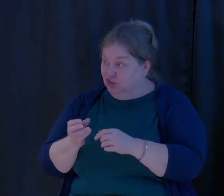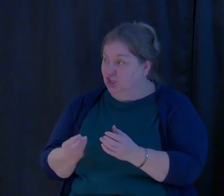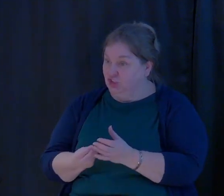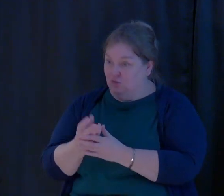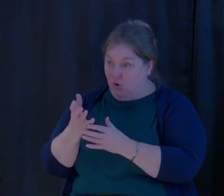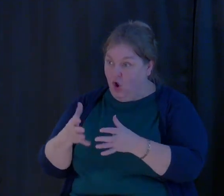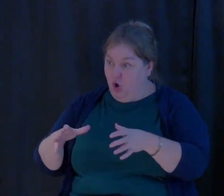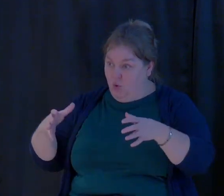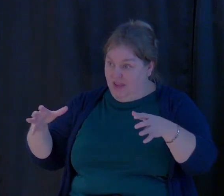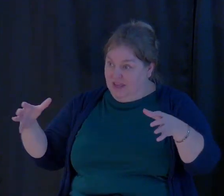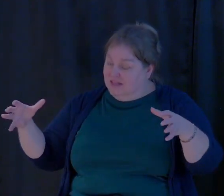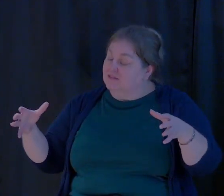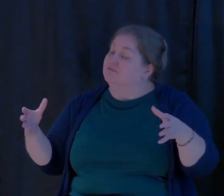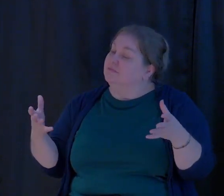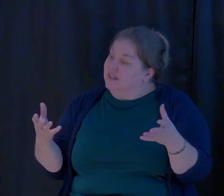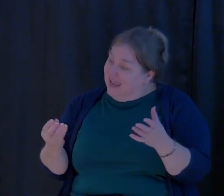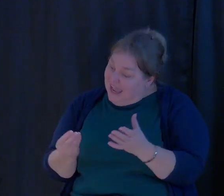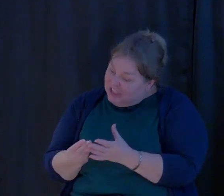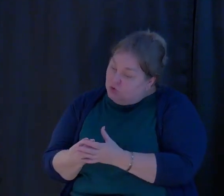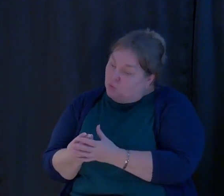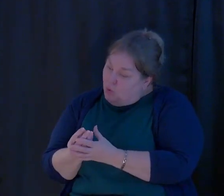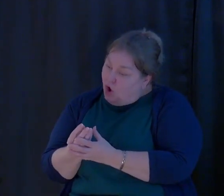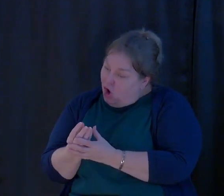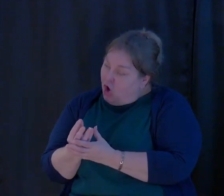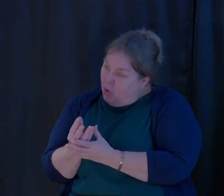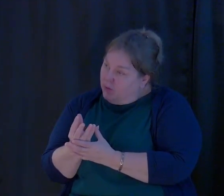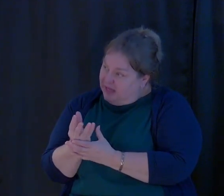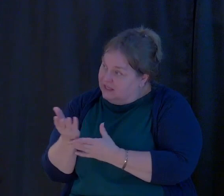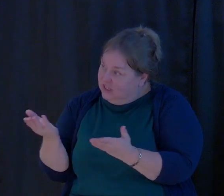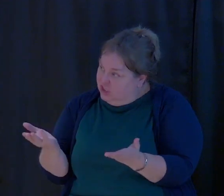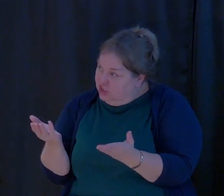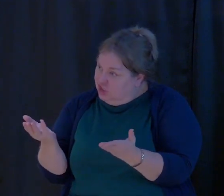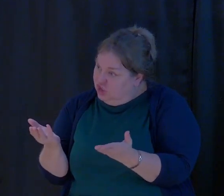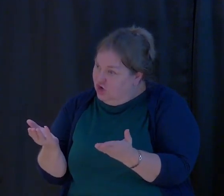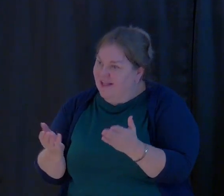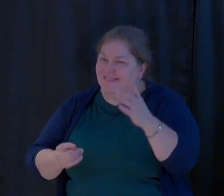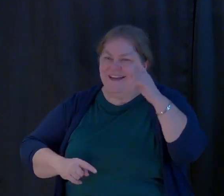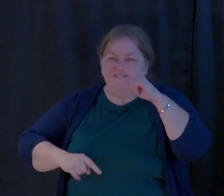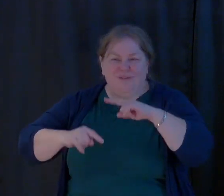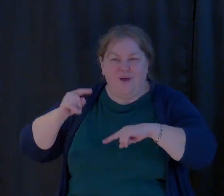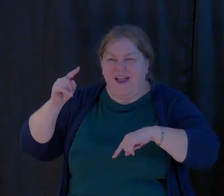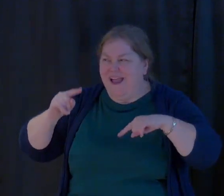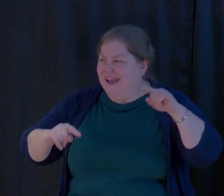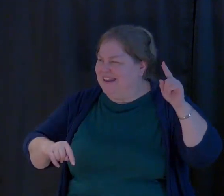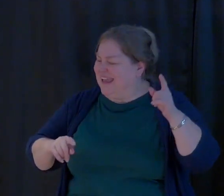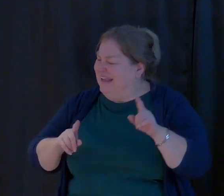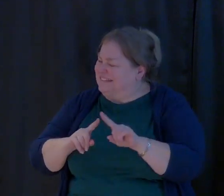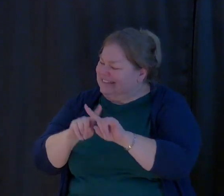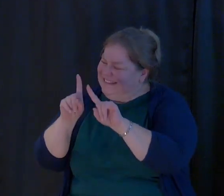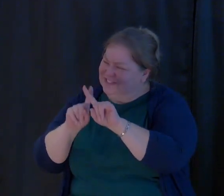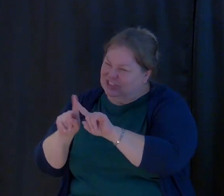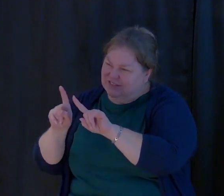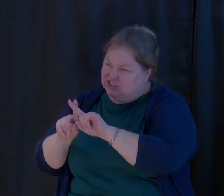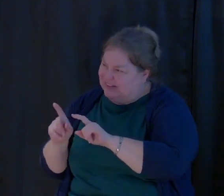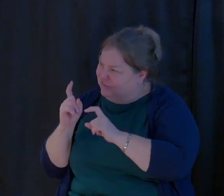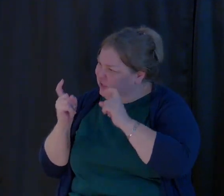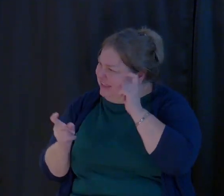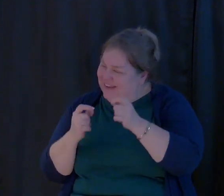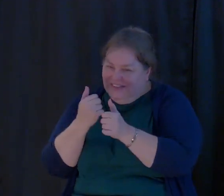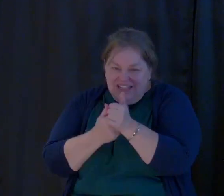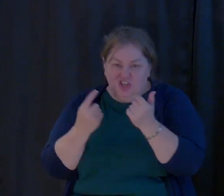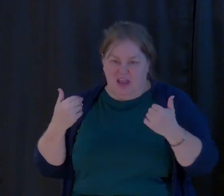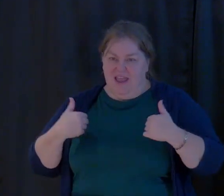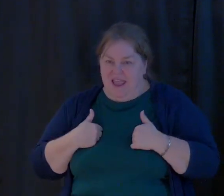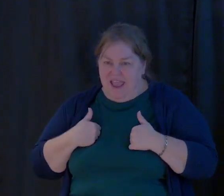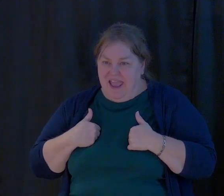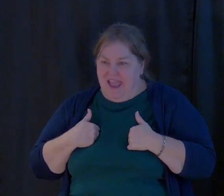It's not there yet. It's growing. The variety and diverseness of the gifts that God has given and the people that are willing to step up and say,